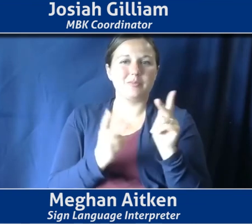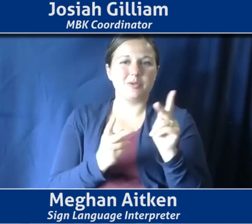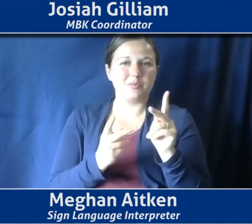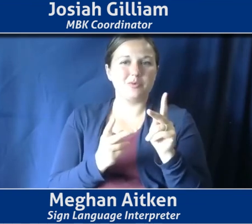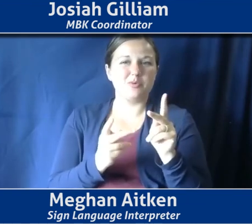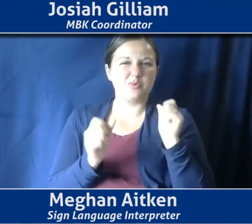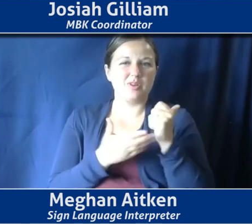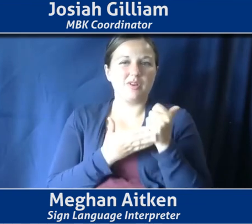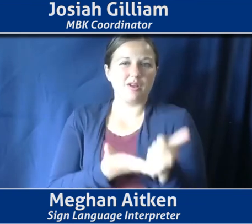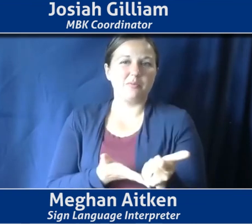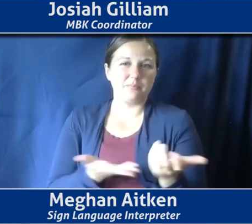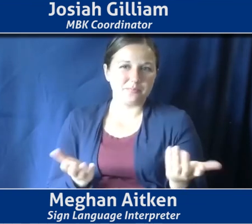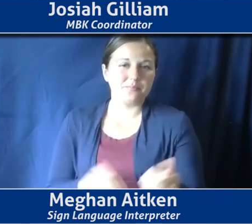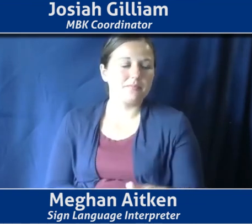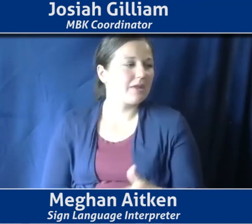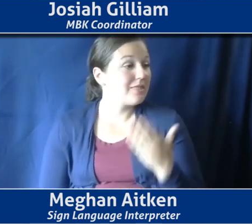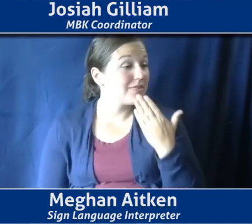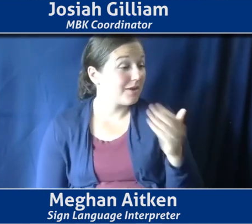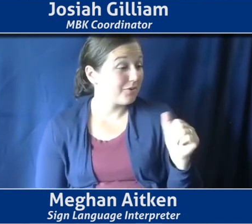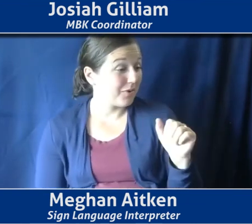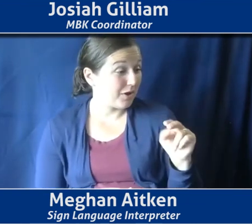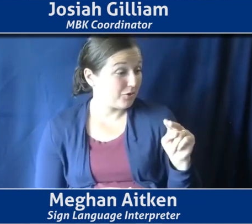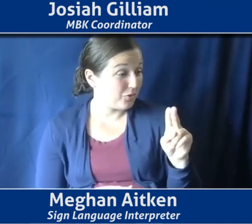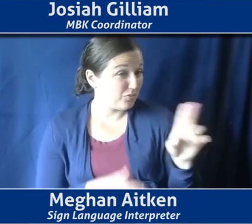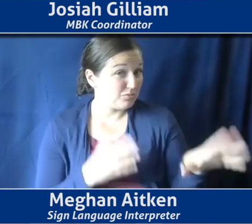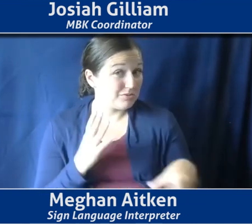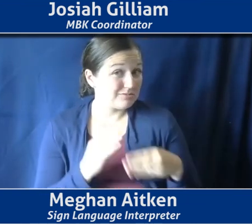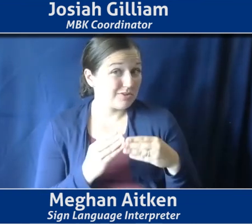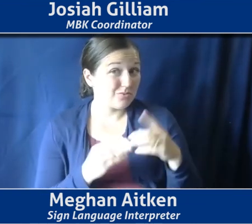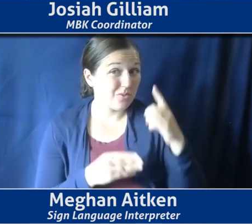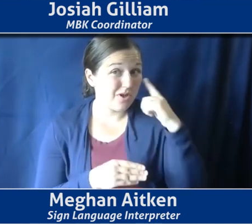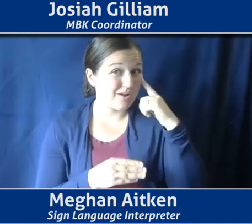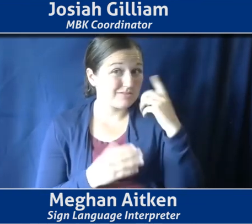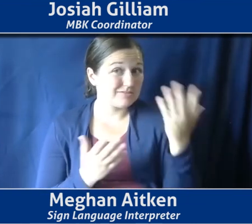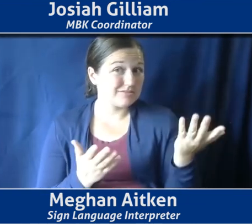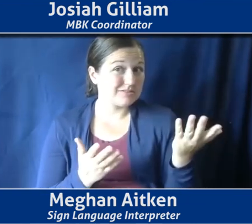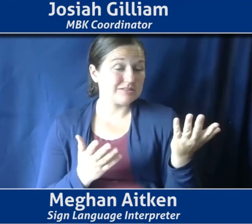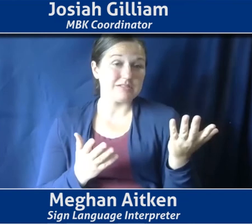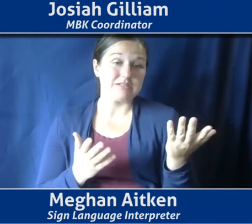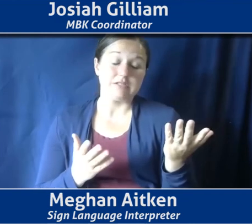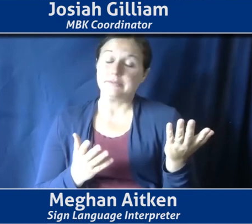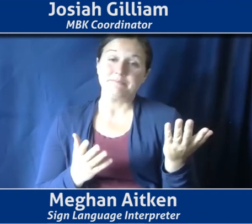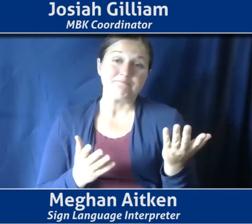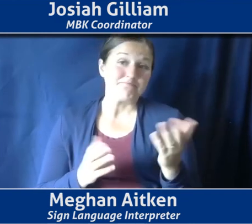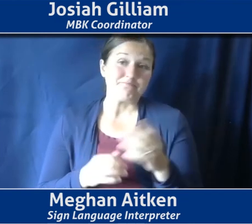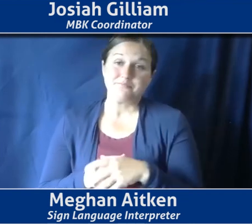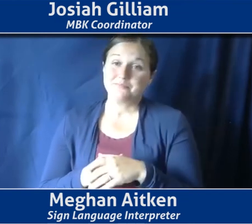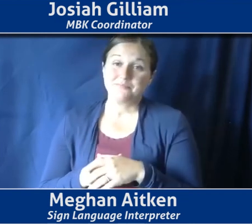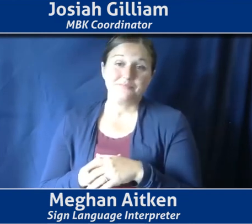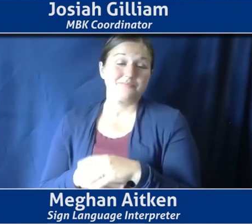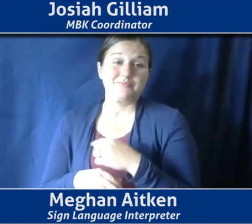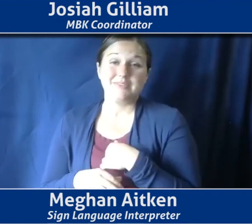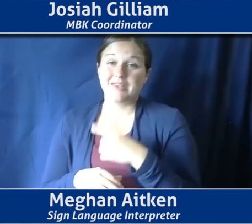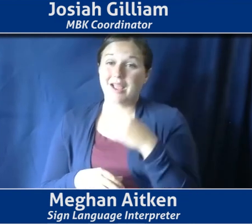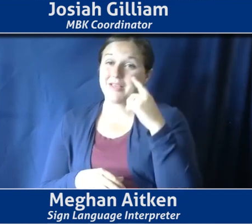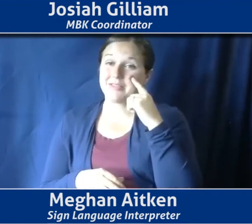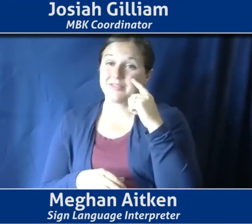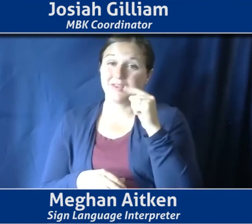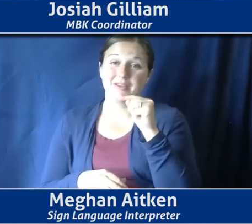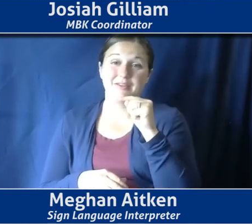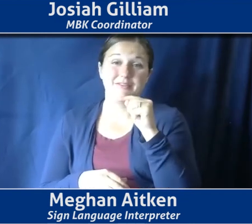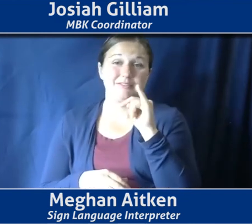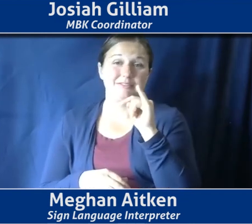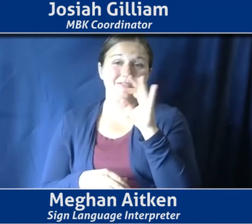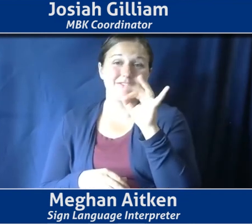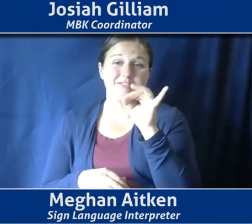Thank you. Uh, Anu, any additional thoughts there? I, I think, um, Tiffany just mentioned so many important